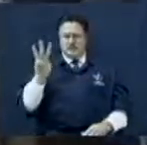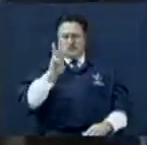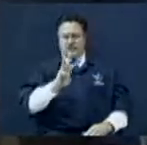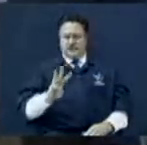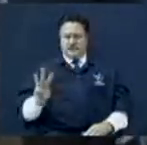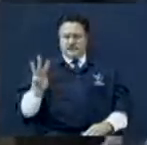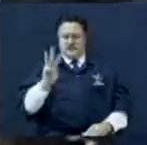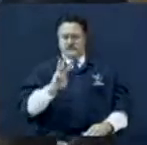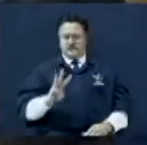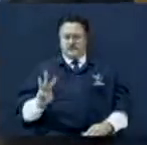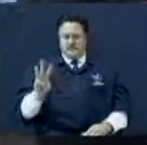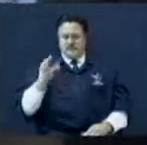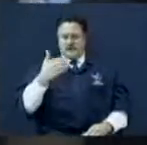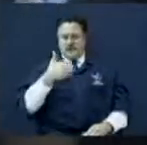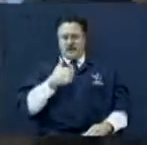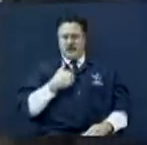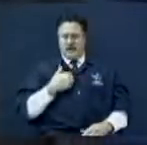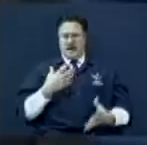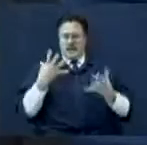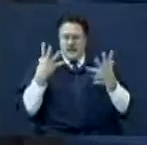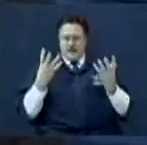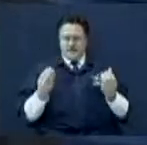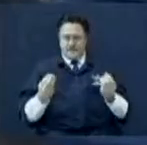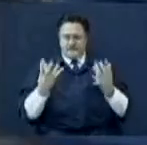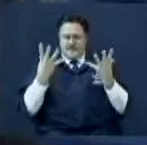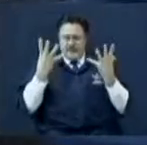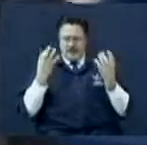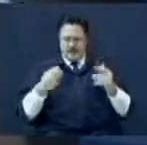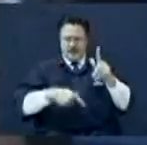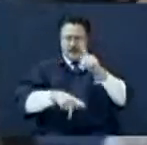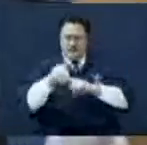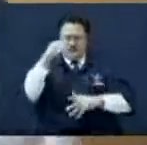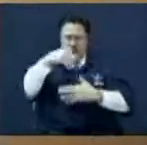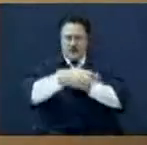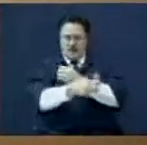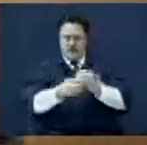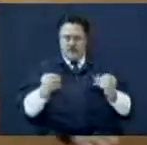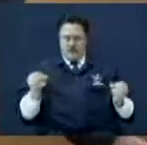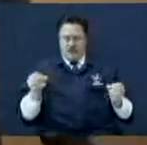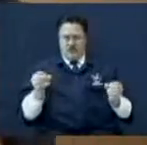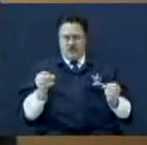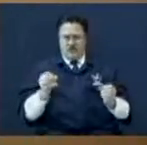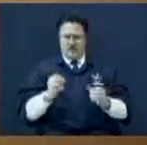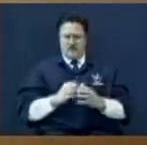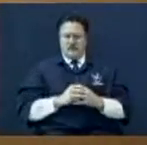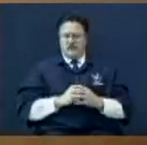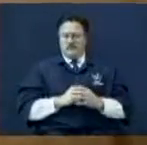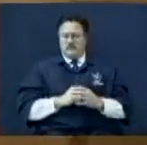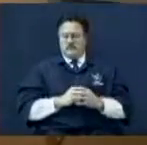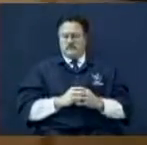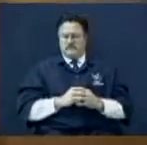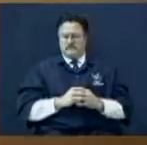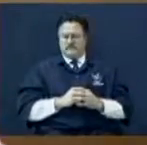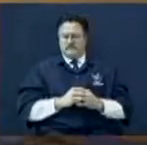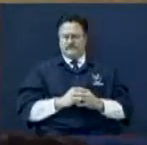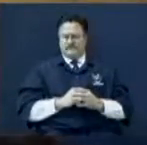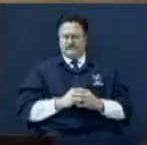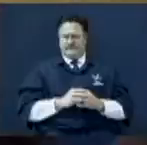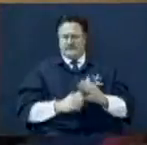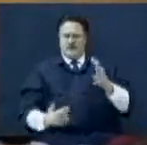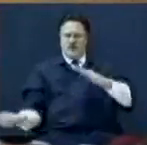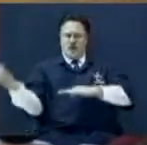Wednesday, I had a multitude of people in my office. All day, I can't even know, I don't even know who was there all day, but they were there all day long.